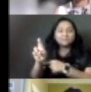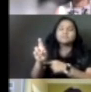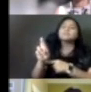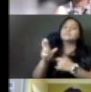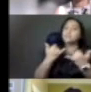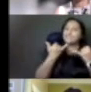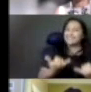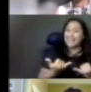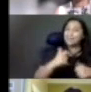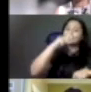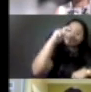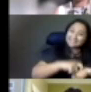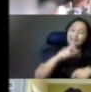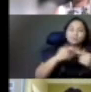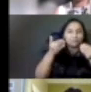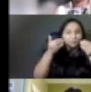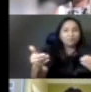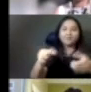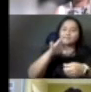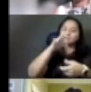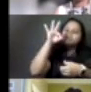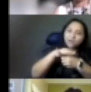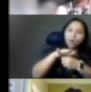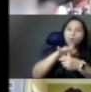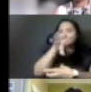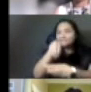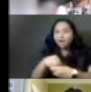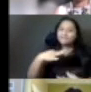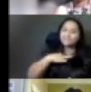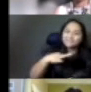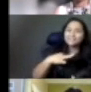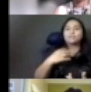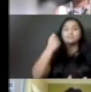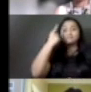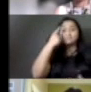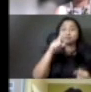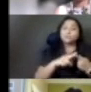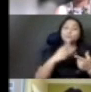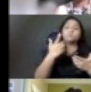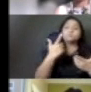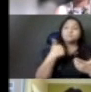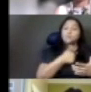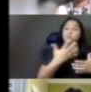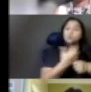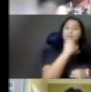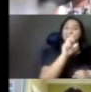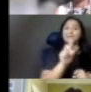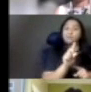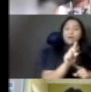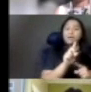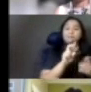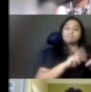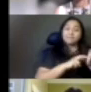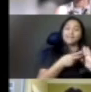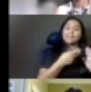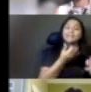that moment is now. You know, to win, we're not going to need a dozen volunteers. We're not going to need hundreds of volunteers. We're going to need thousands of